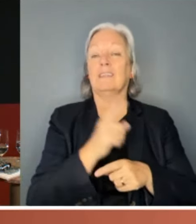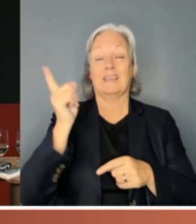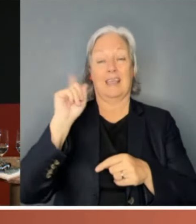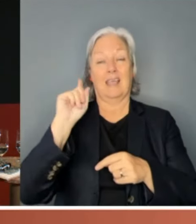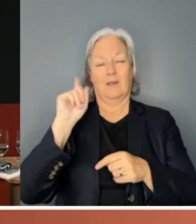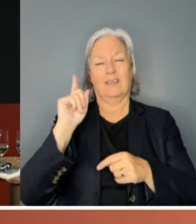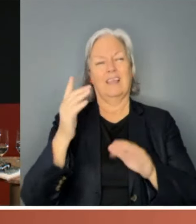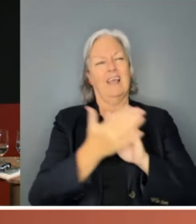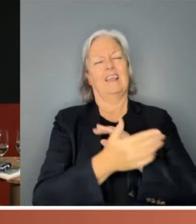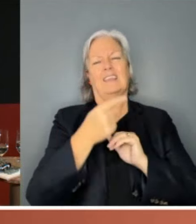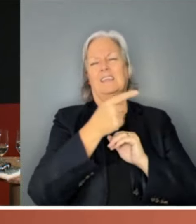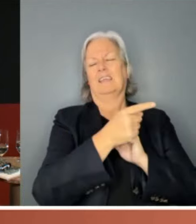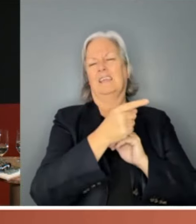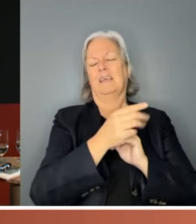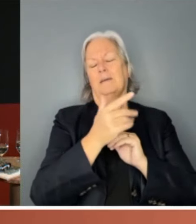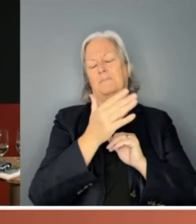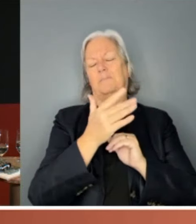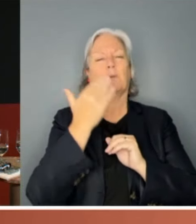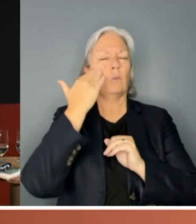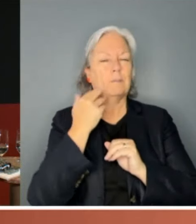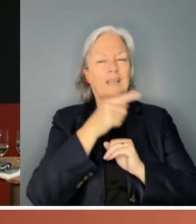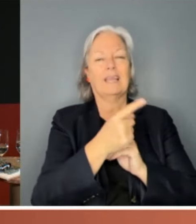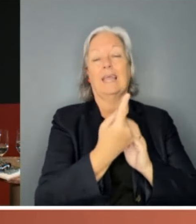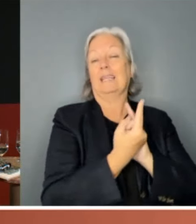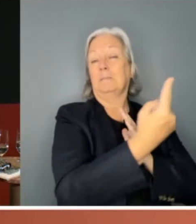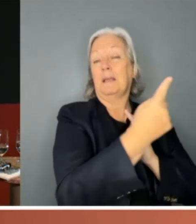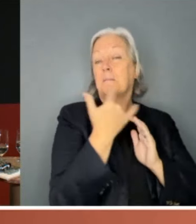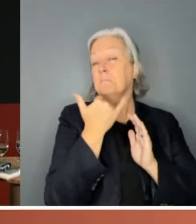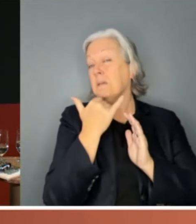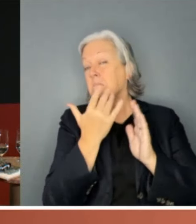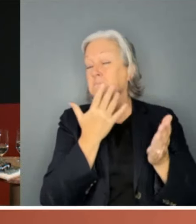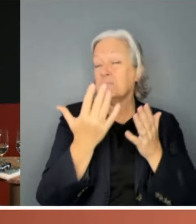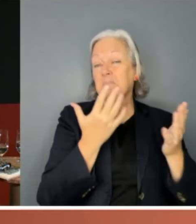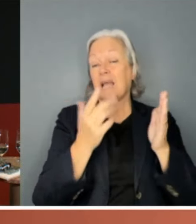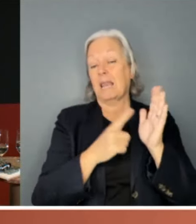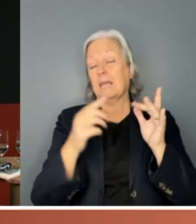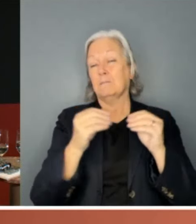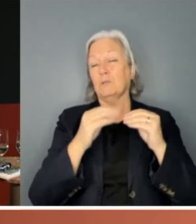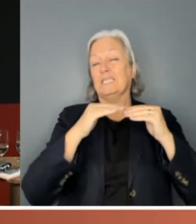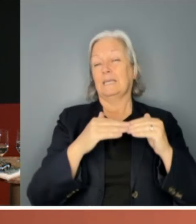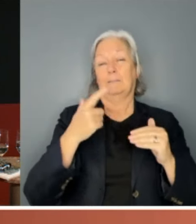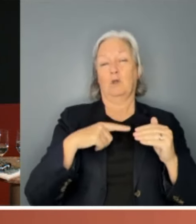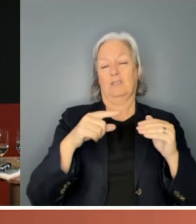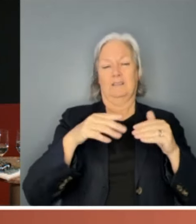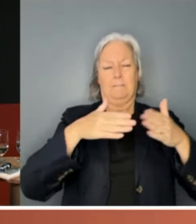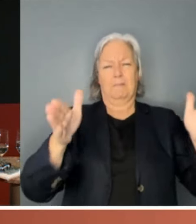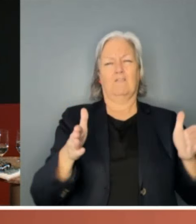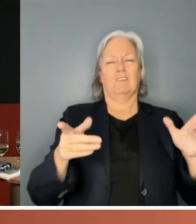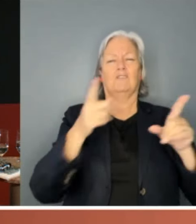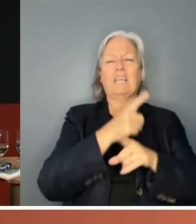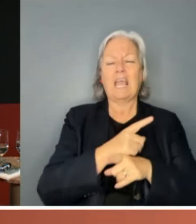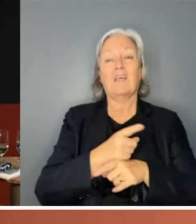the teal, but, and independent, but possibly it might be more of a Liberal seat now that the boundaries have changed. Anyway, this idea was floated.